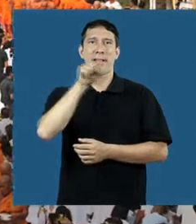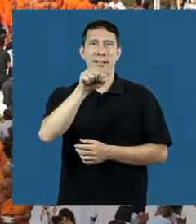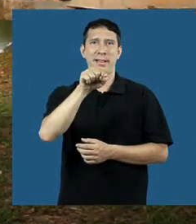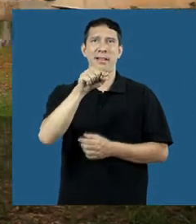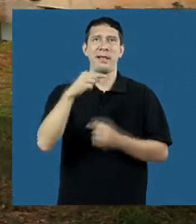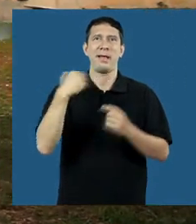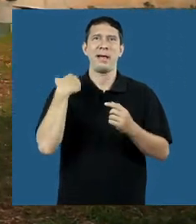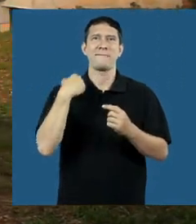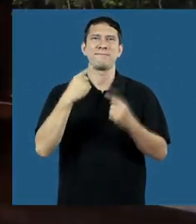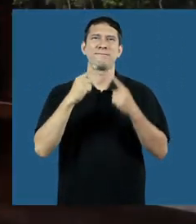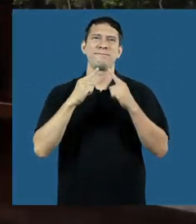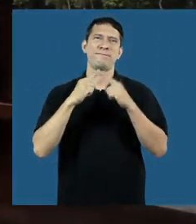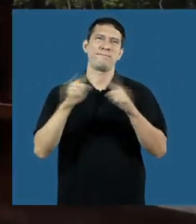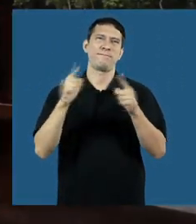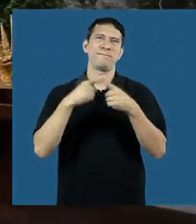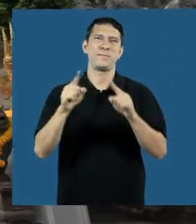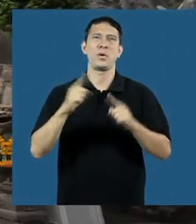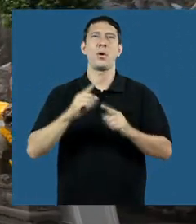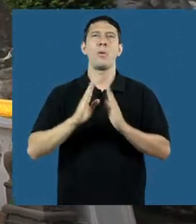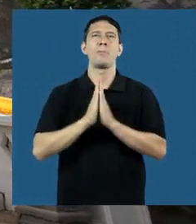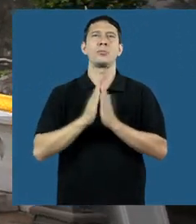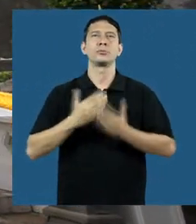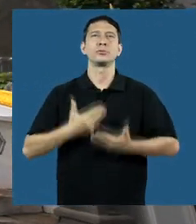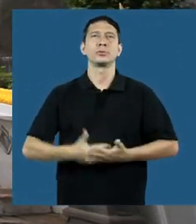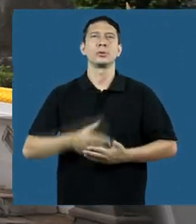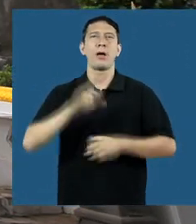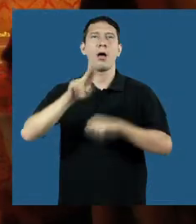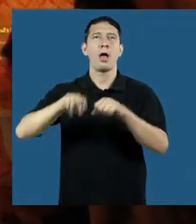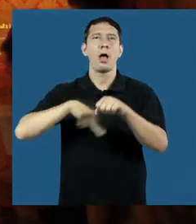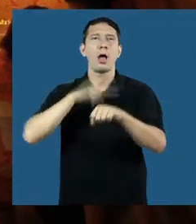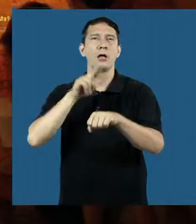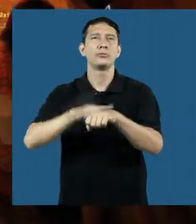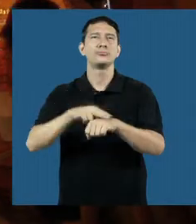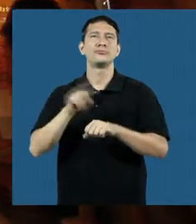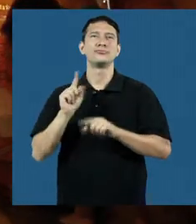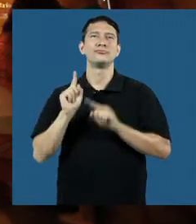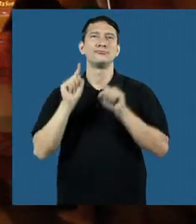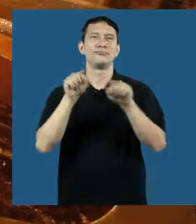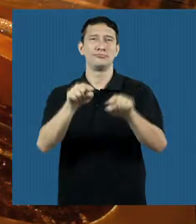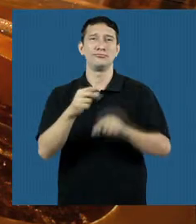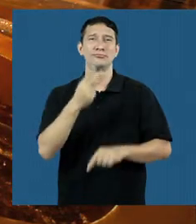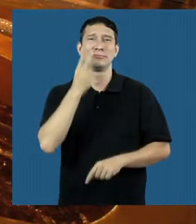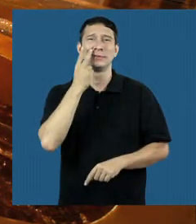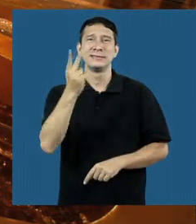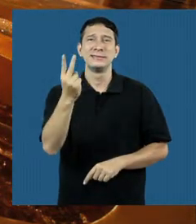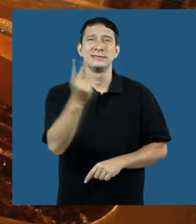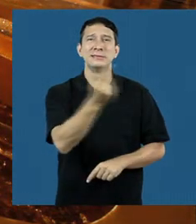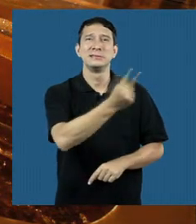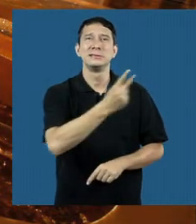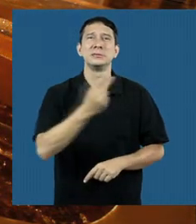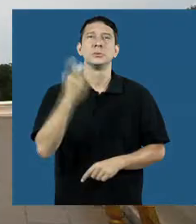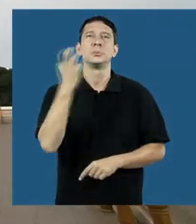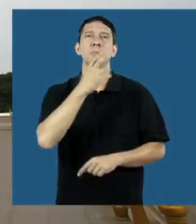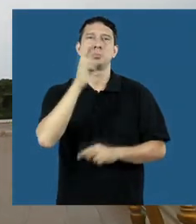history, traditions and nature. Begin by paying respect to the Lord Buddha's footprints on the stone slab above Kao